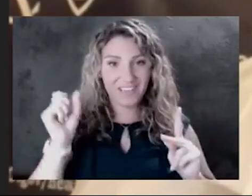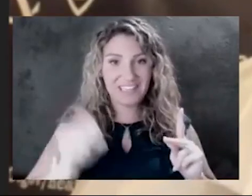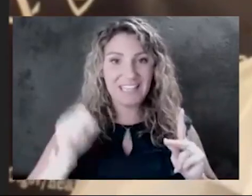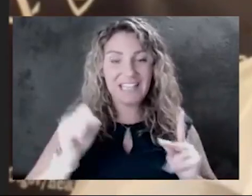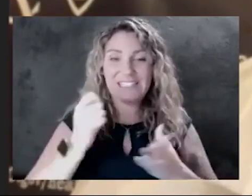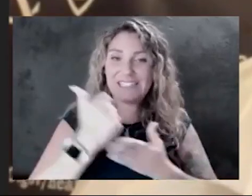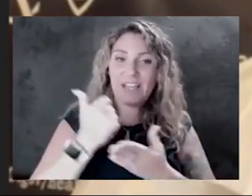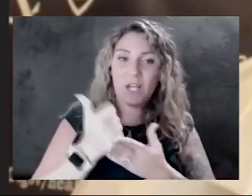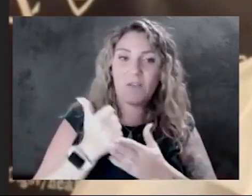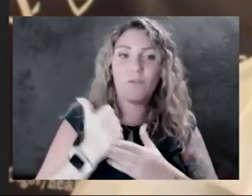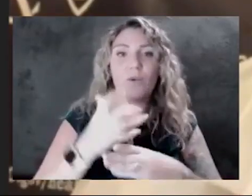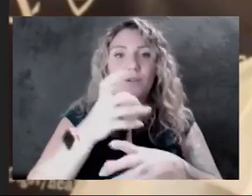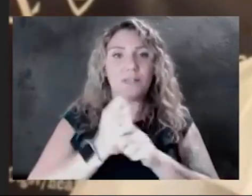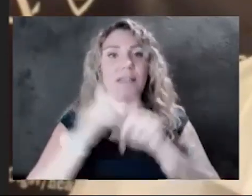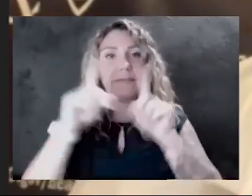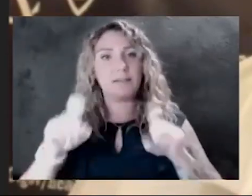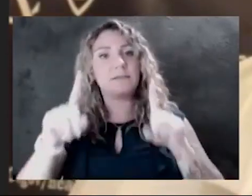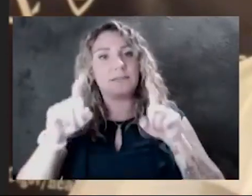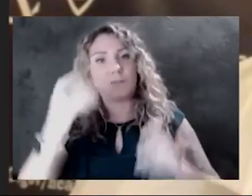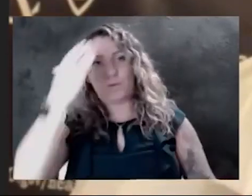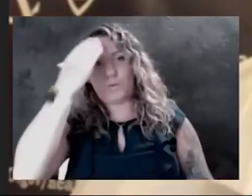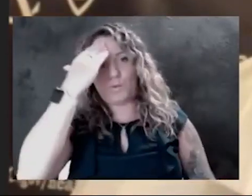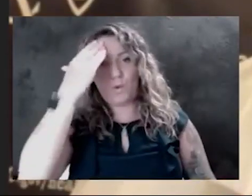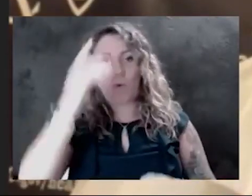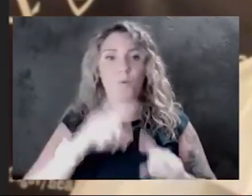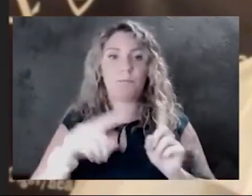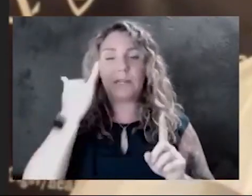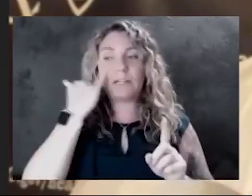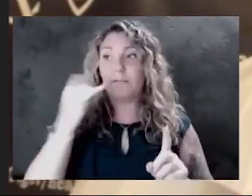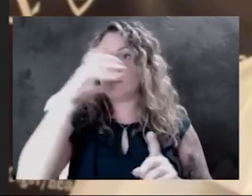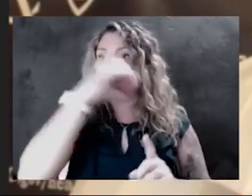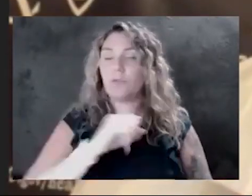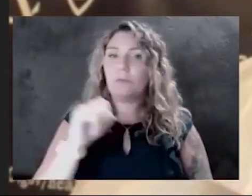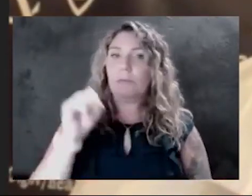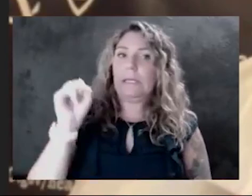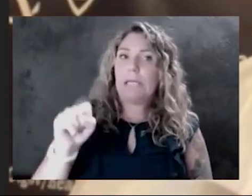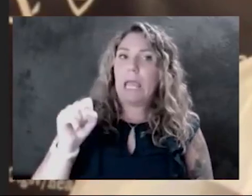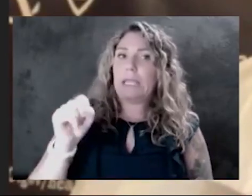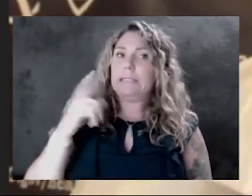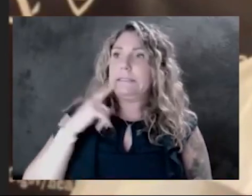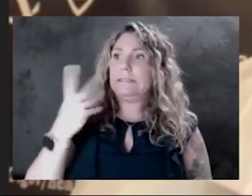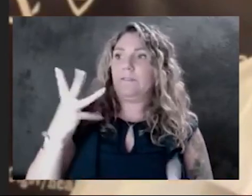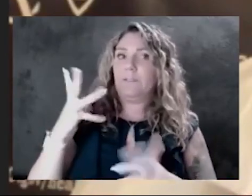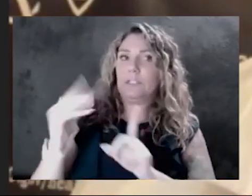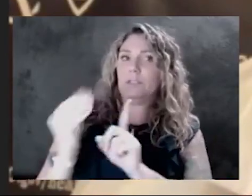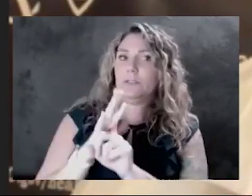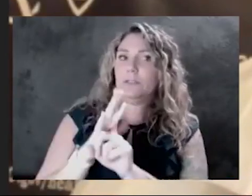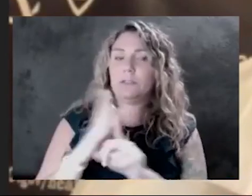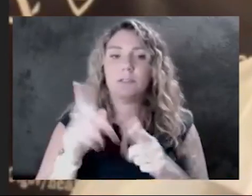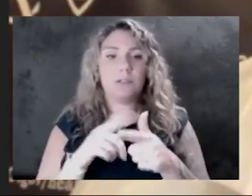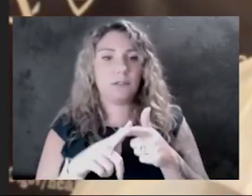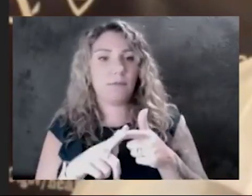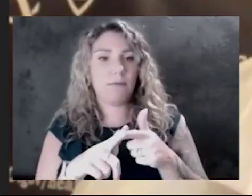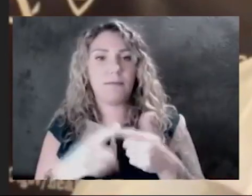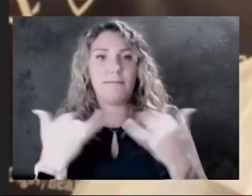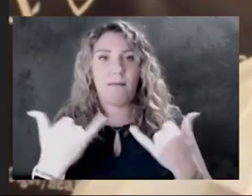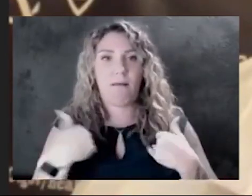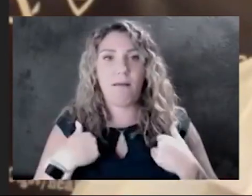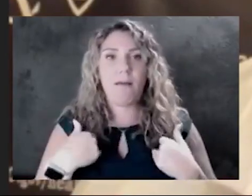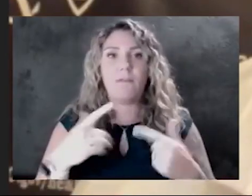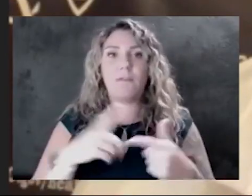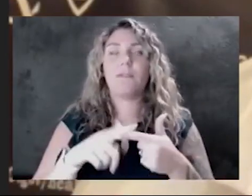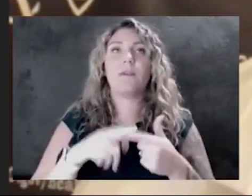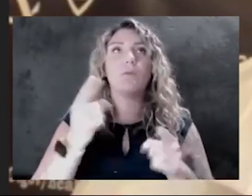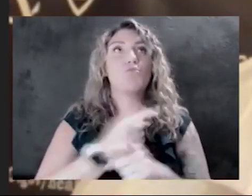sometimes to get the testing. But if you just assume that you've got the virus and do the right things to keep it from spreading,